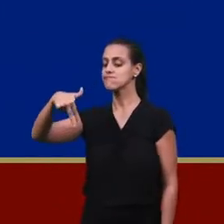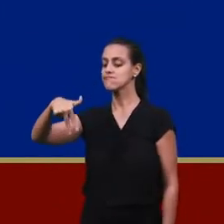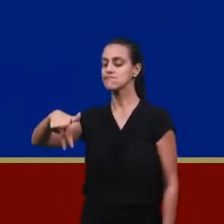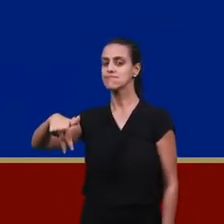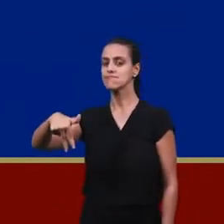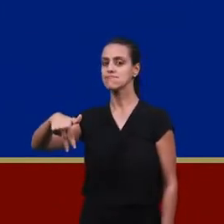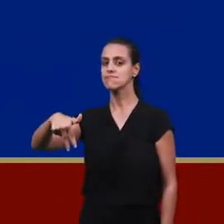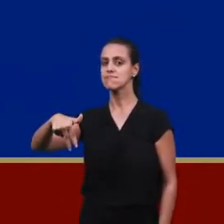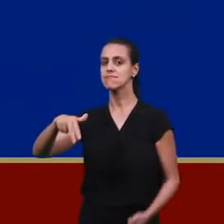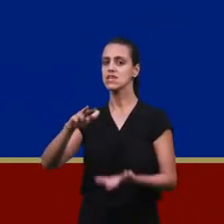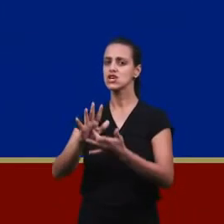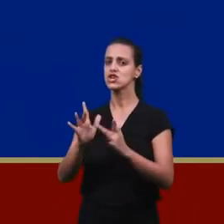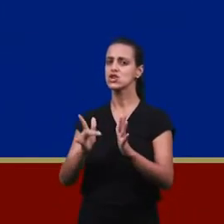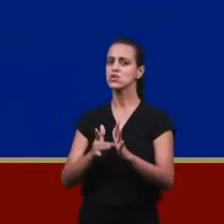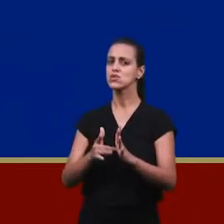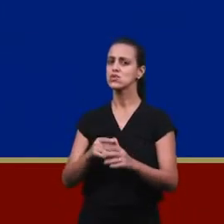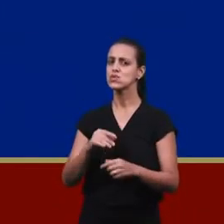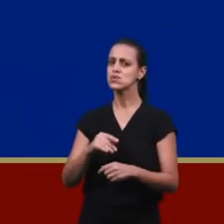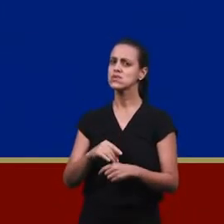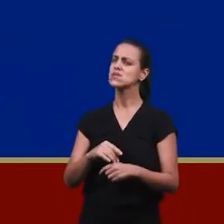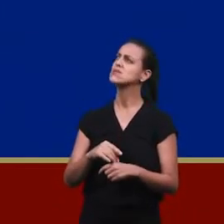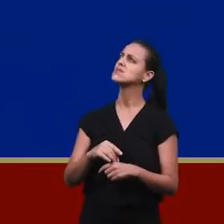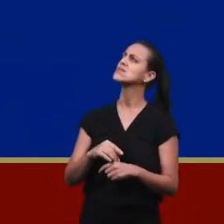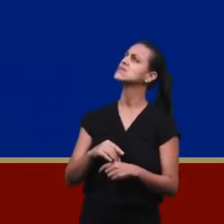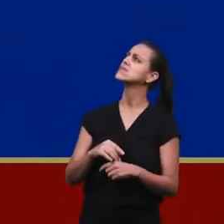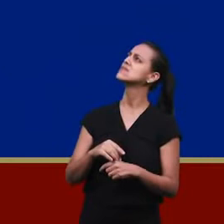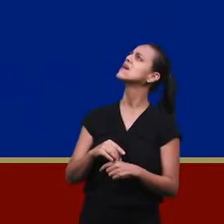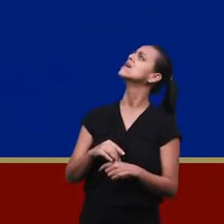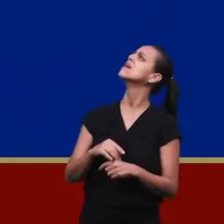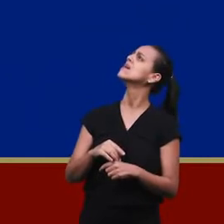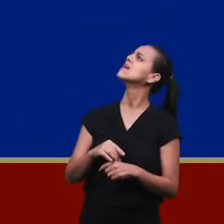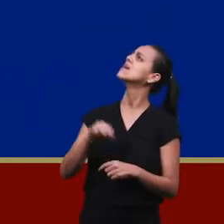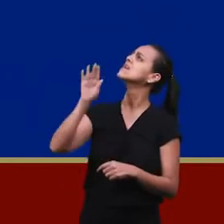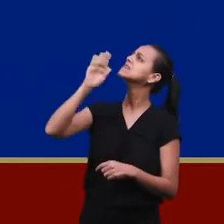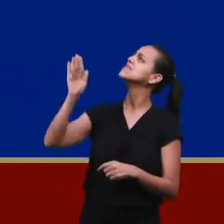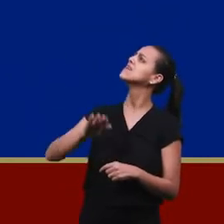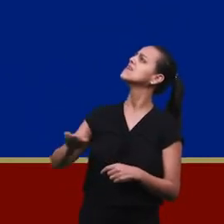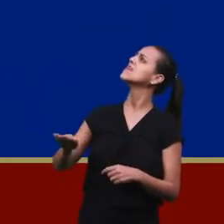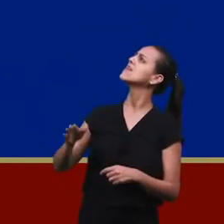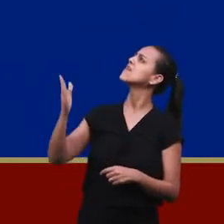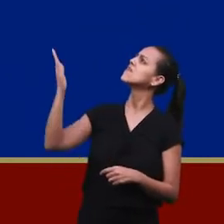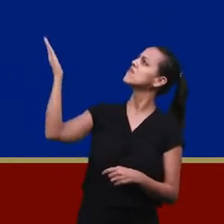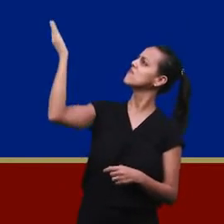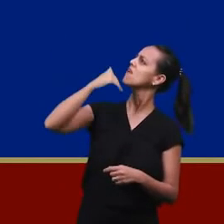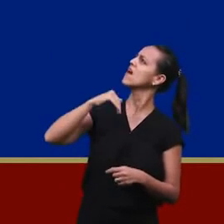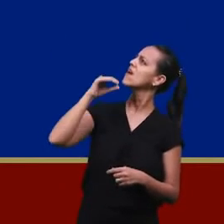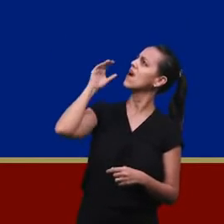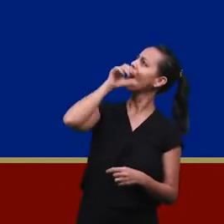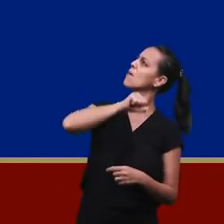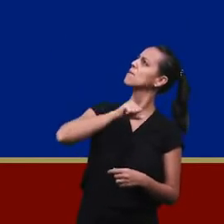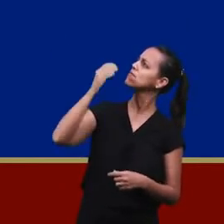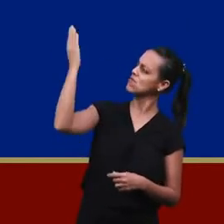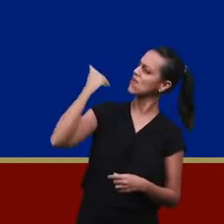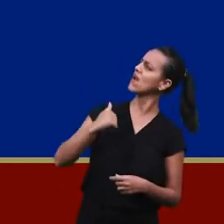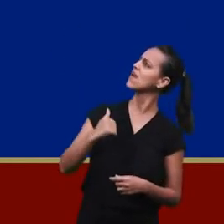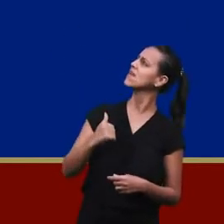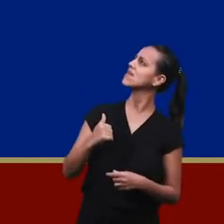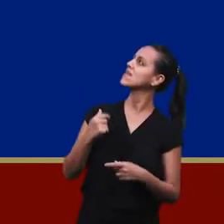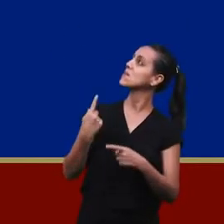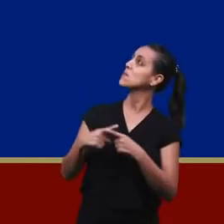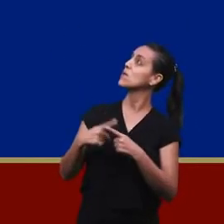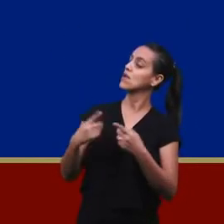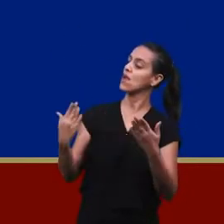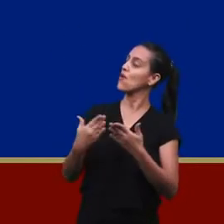looked up and saw him. He saw Zacchaeus and said to him, Zacchaeus, make haste and come down,